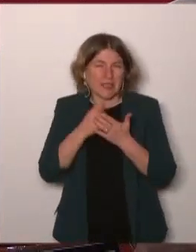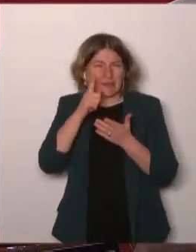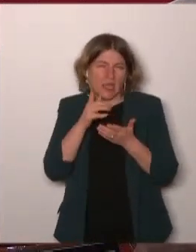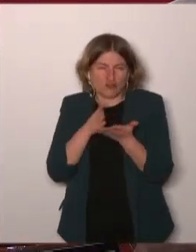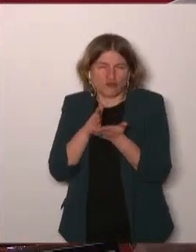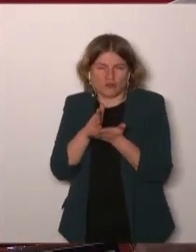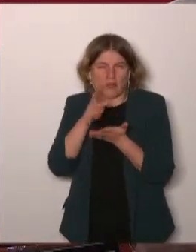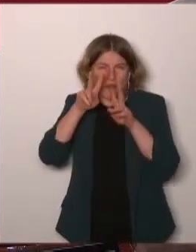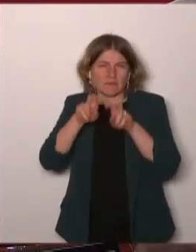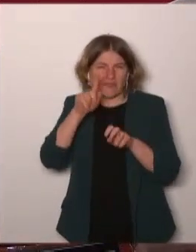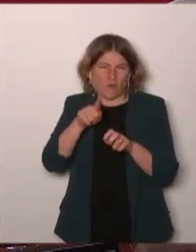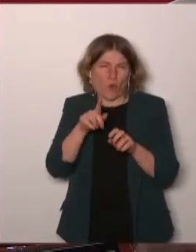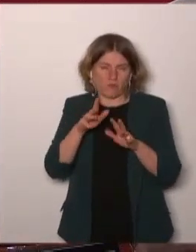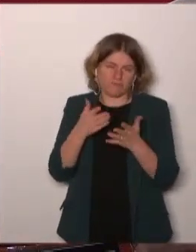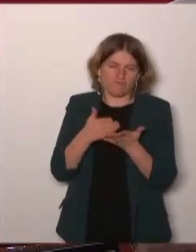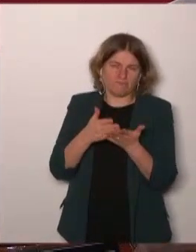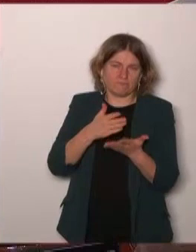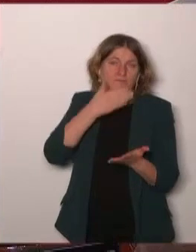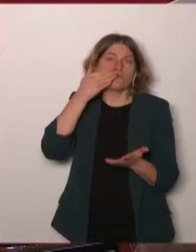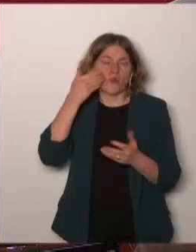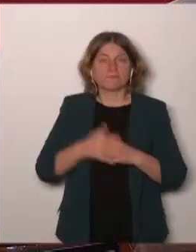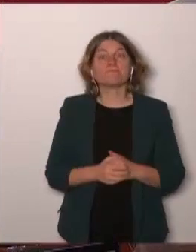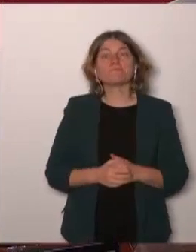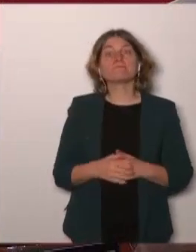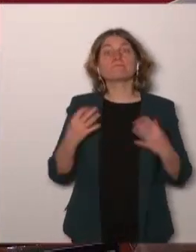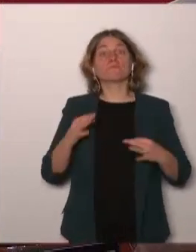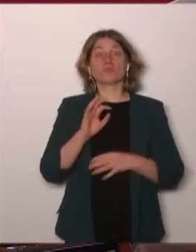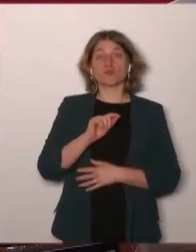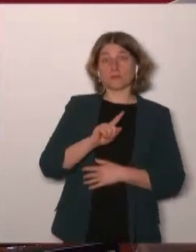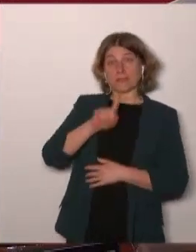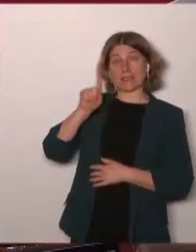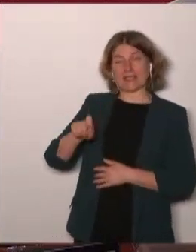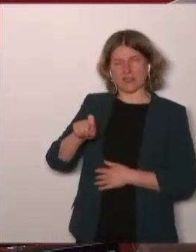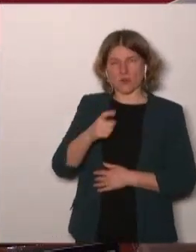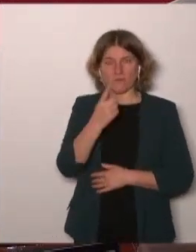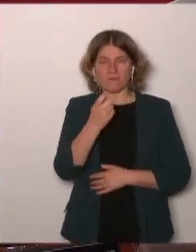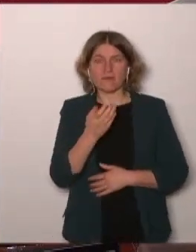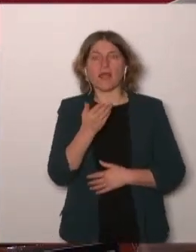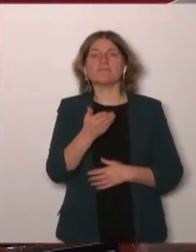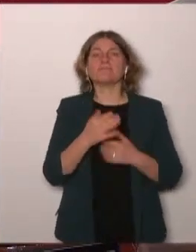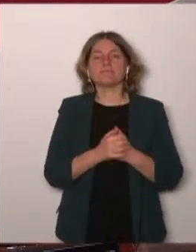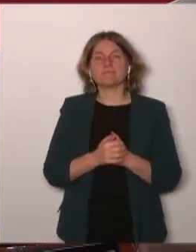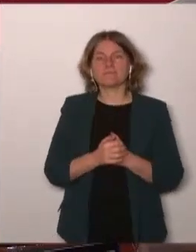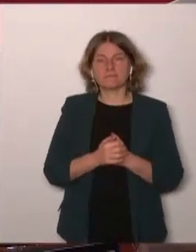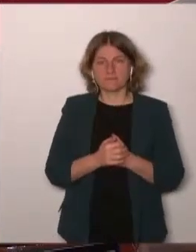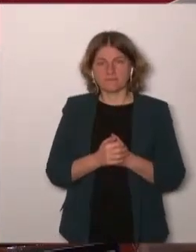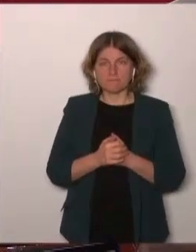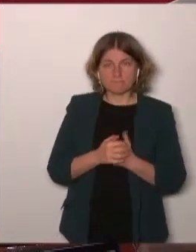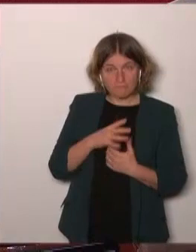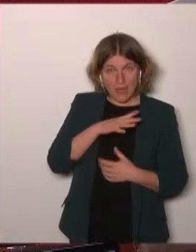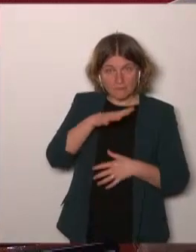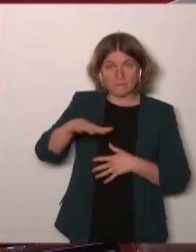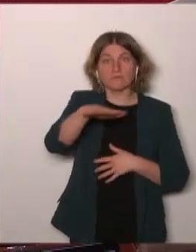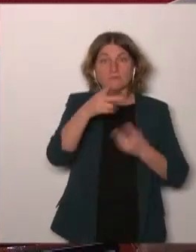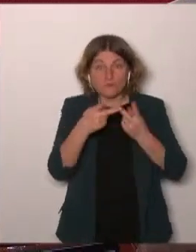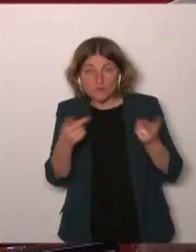ambitious masterclass issue do we have some questions in the audience here I have some questions from the